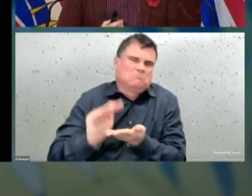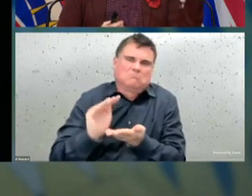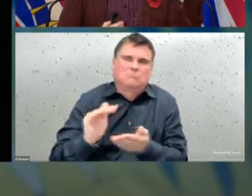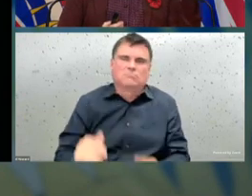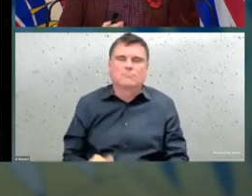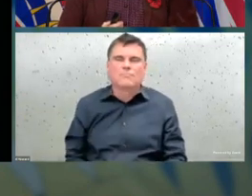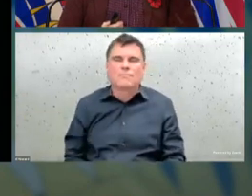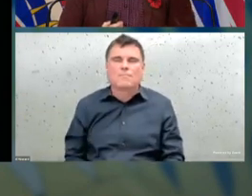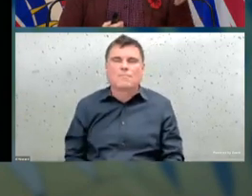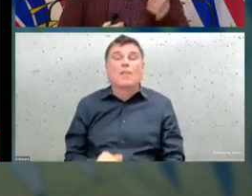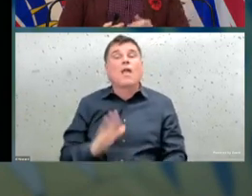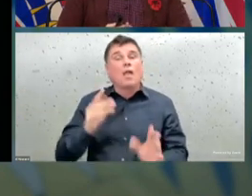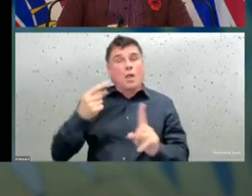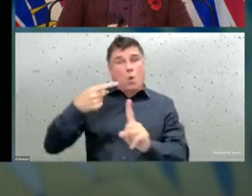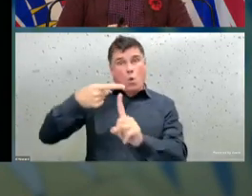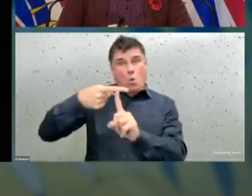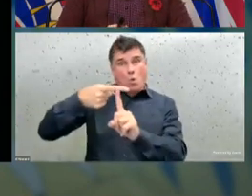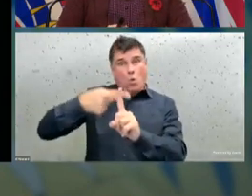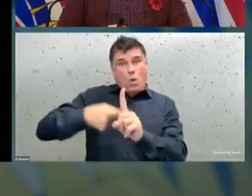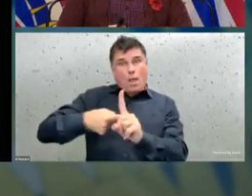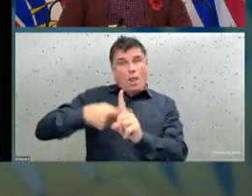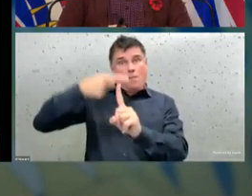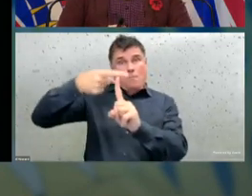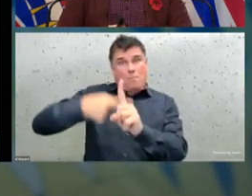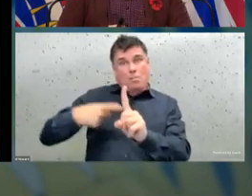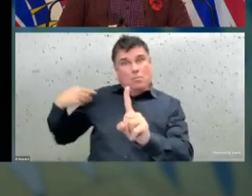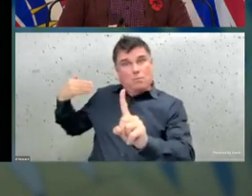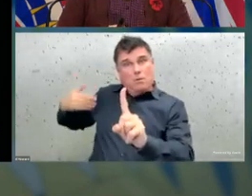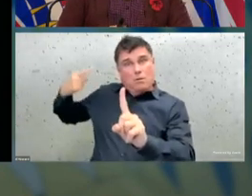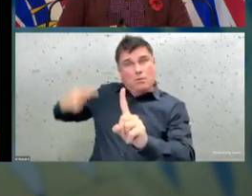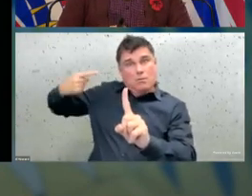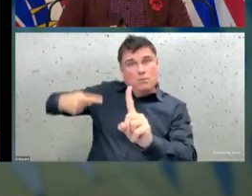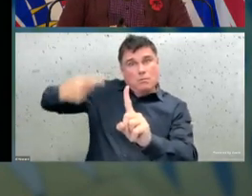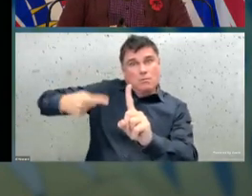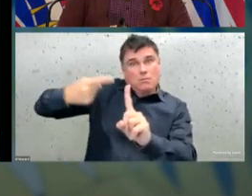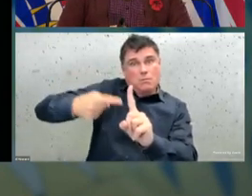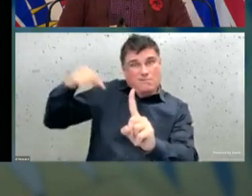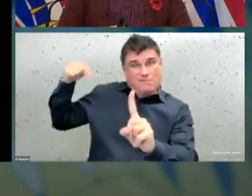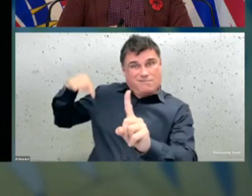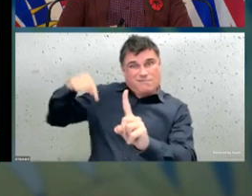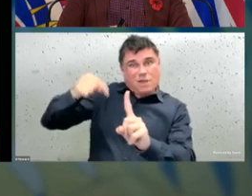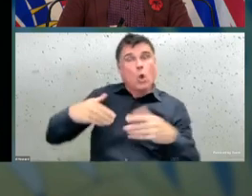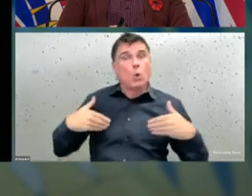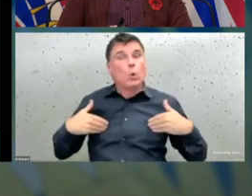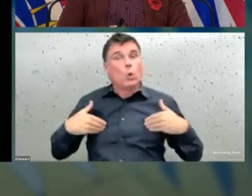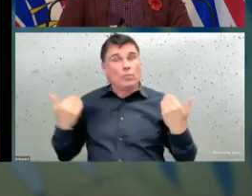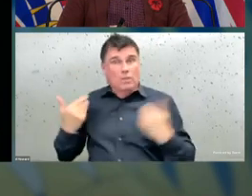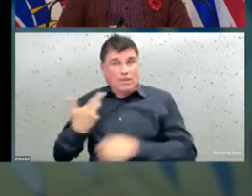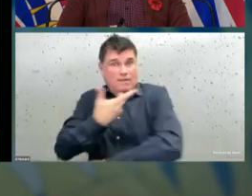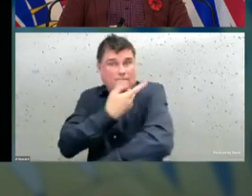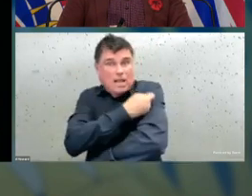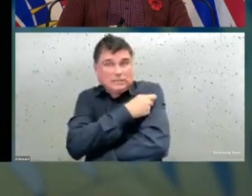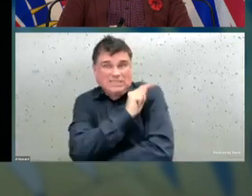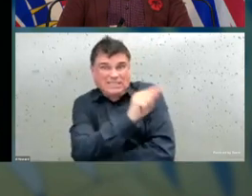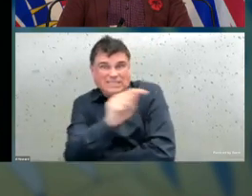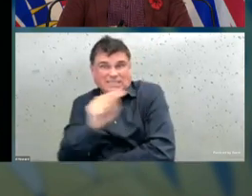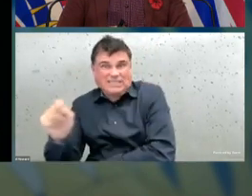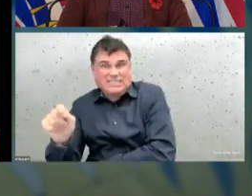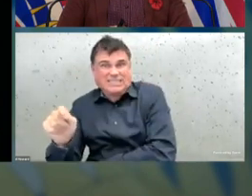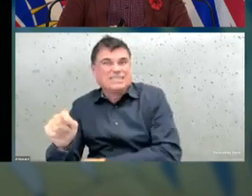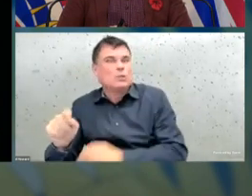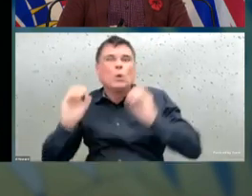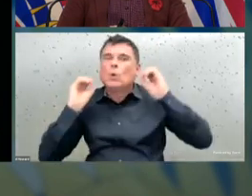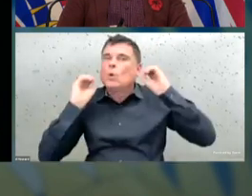since July, in fully vaccinated youth. So children at 12-17 who have been protected by vaccination,